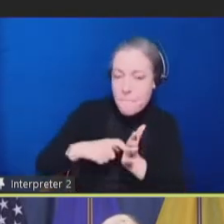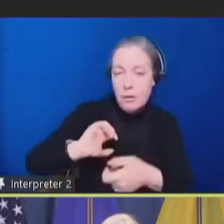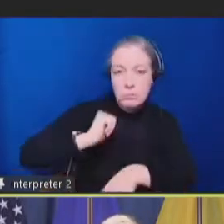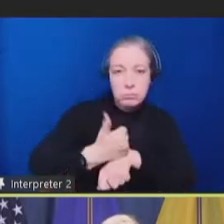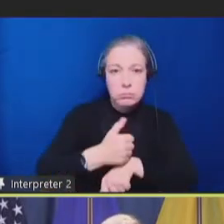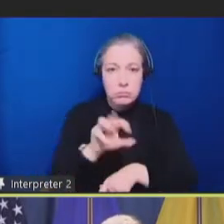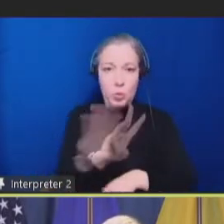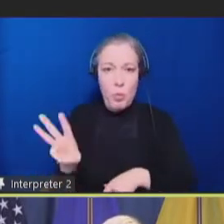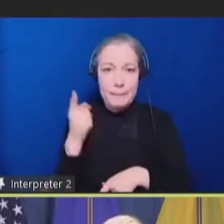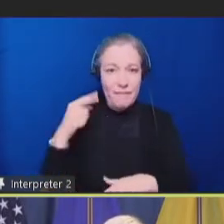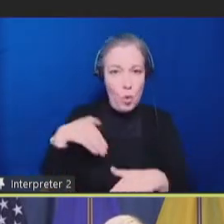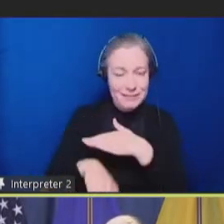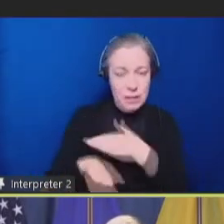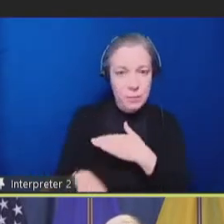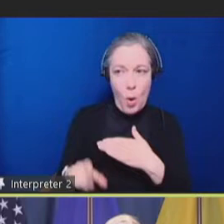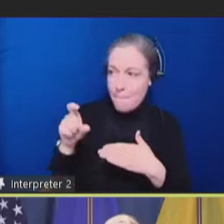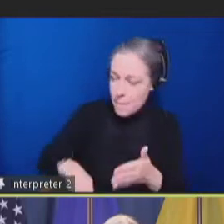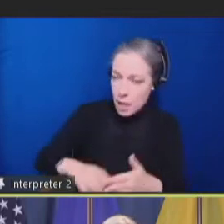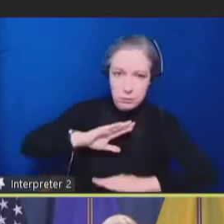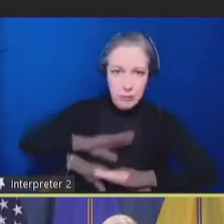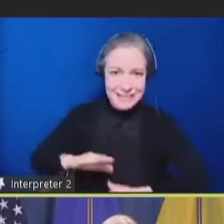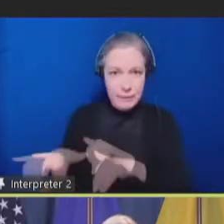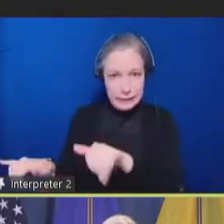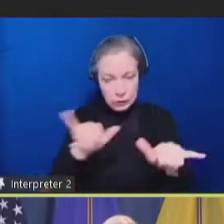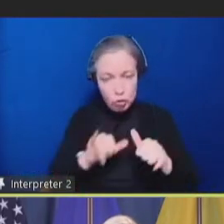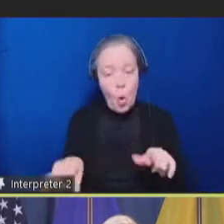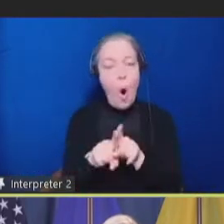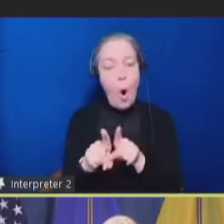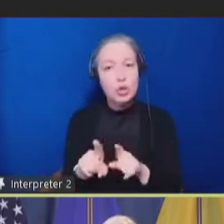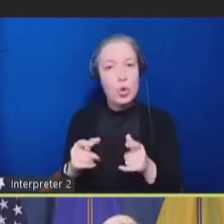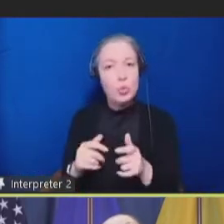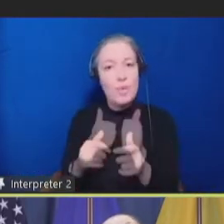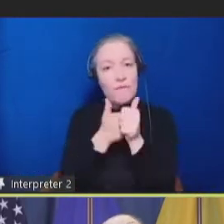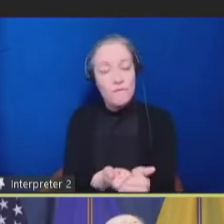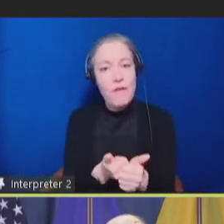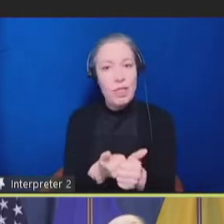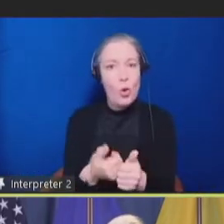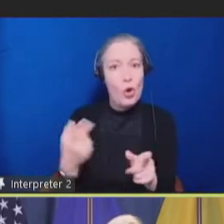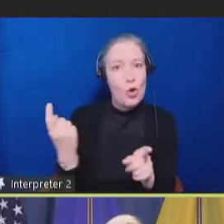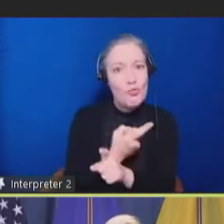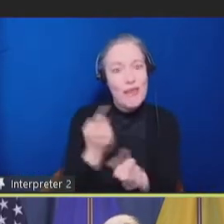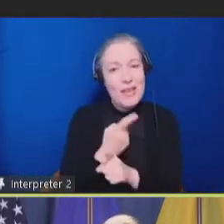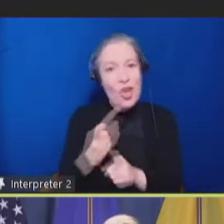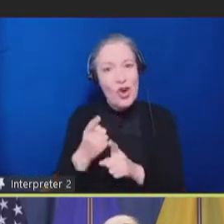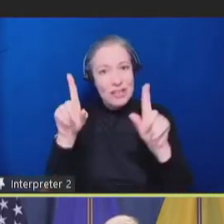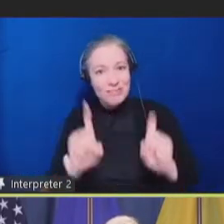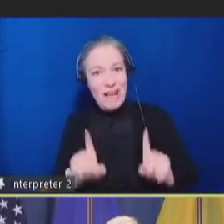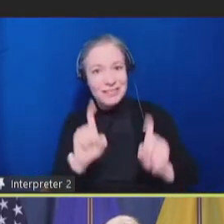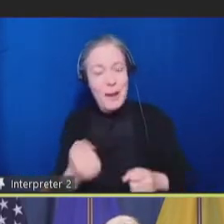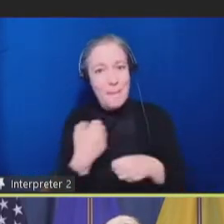and undergo regular accessibility testing. That was a good win for the disability community.